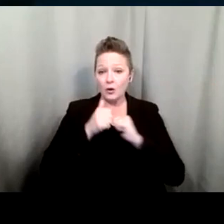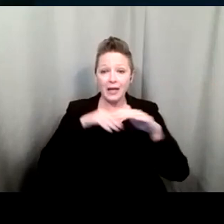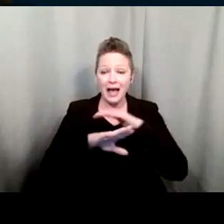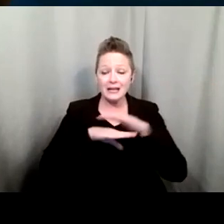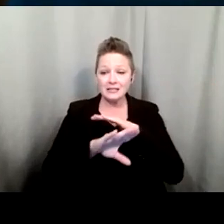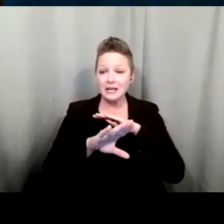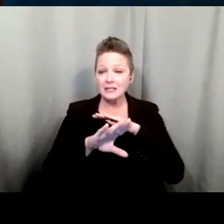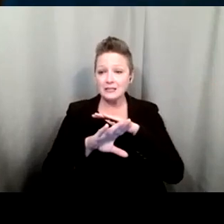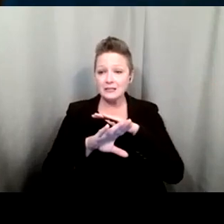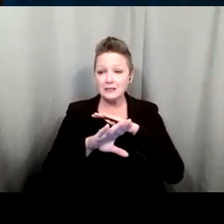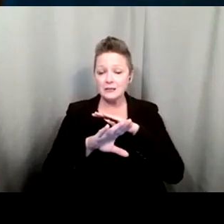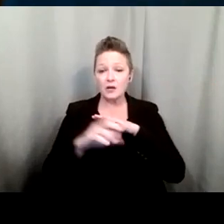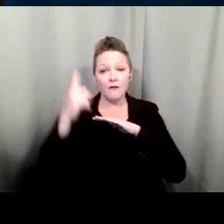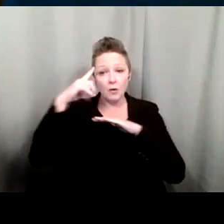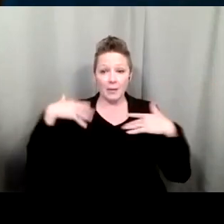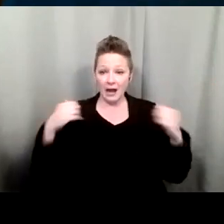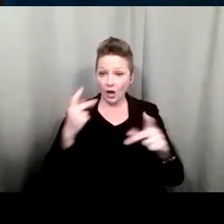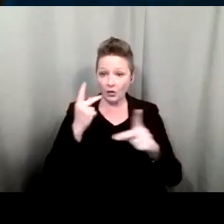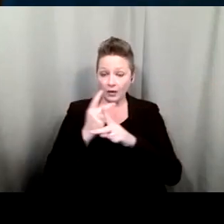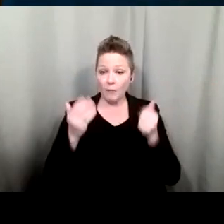from their health care providers